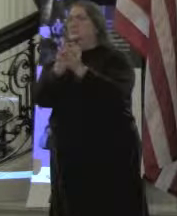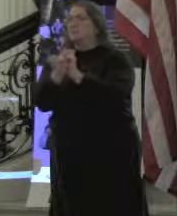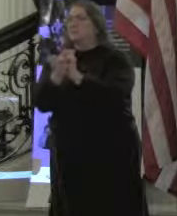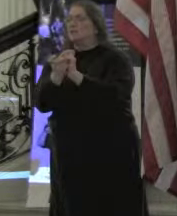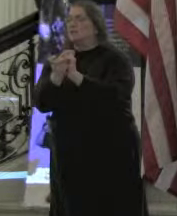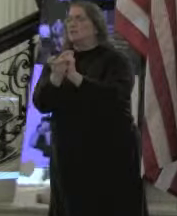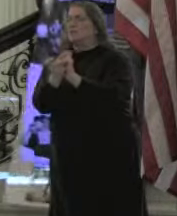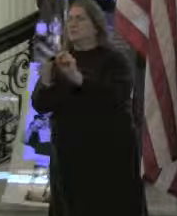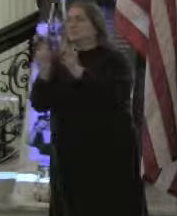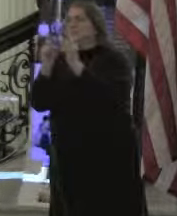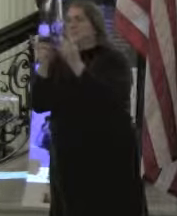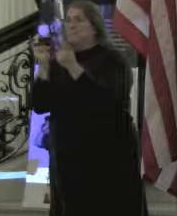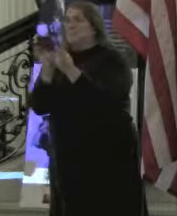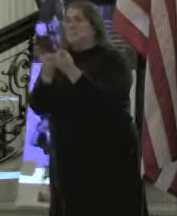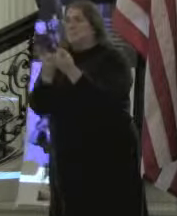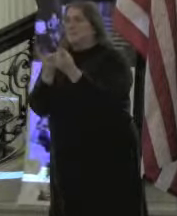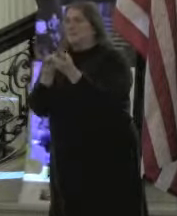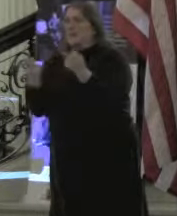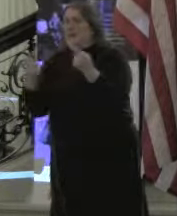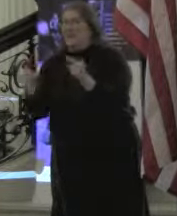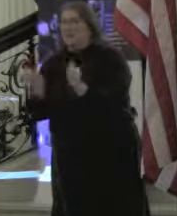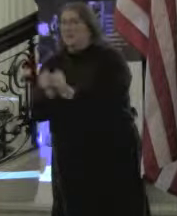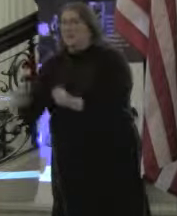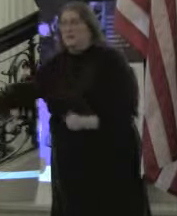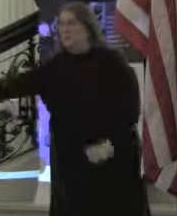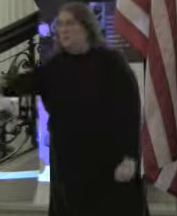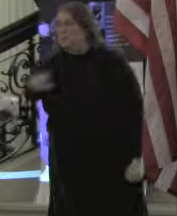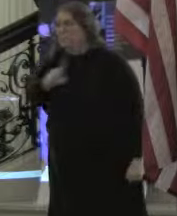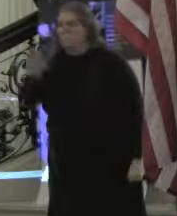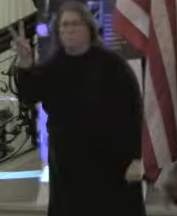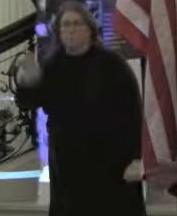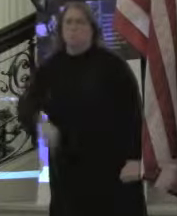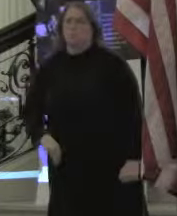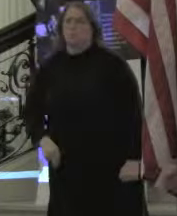wouldn't have happened without you guys. All right.